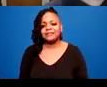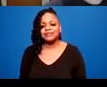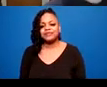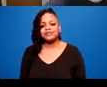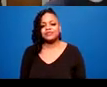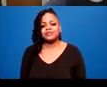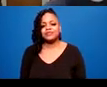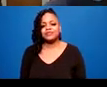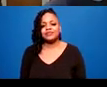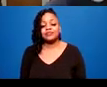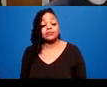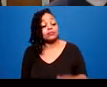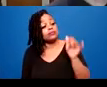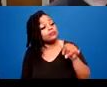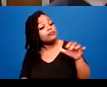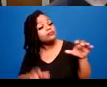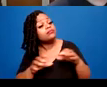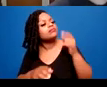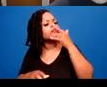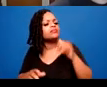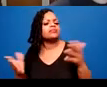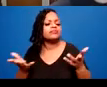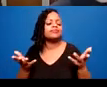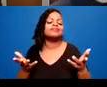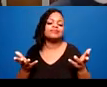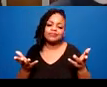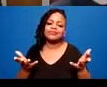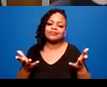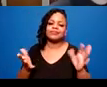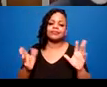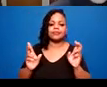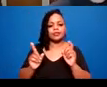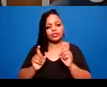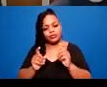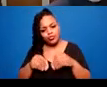Individuals are provided a significant role in planning and evaluating services.